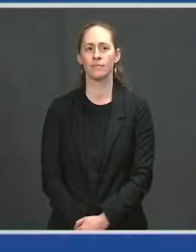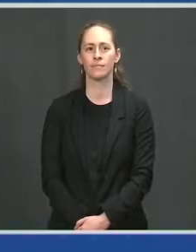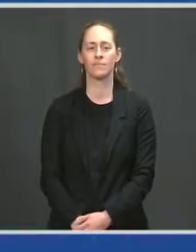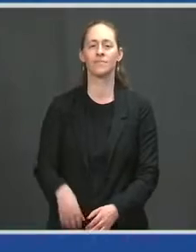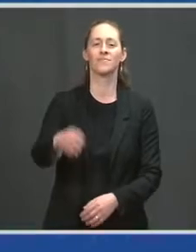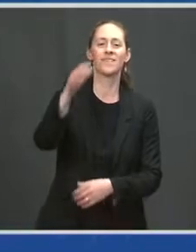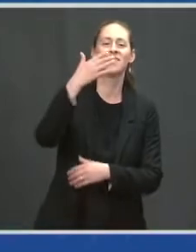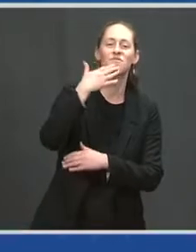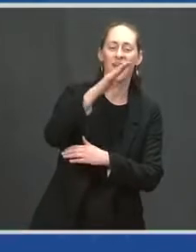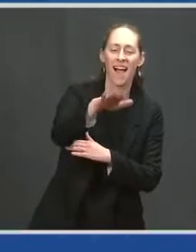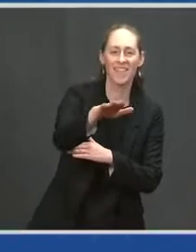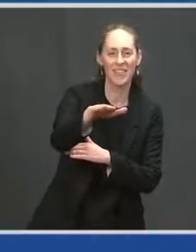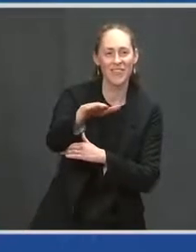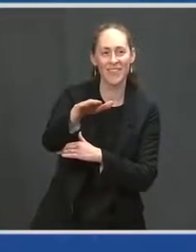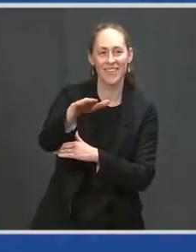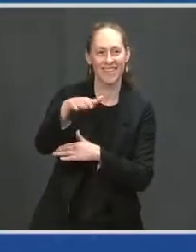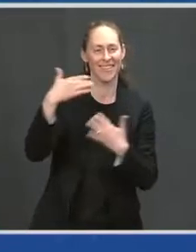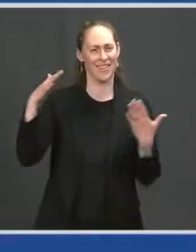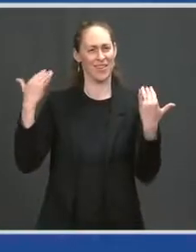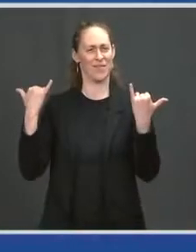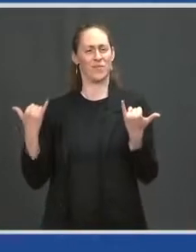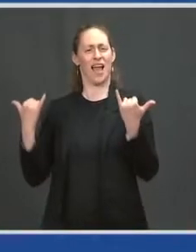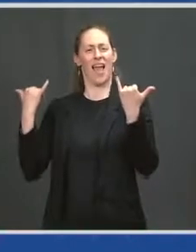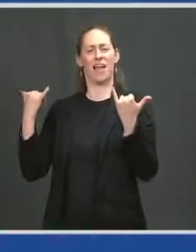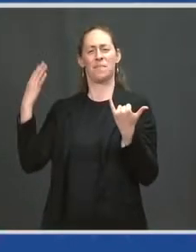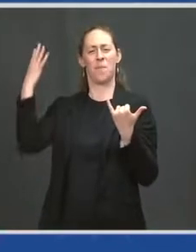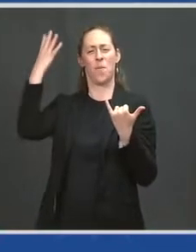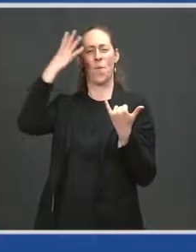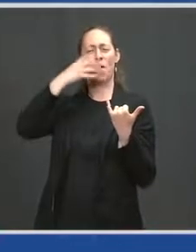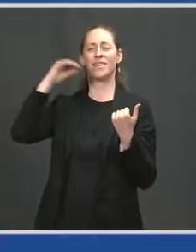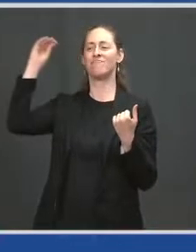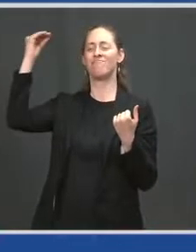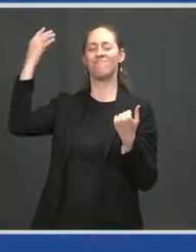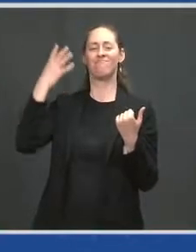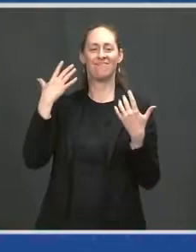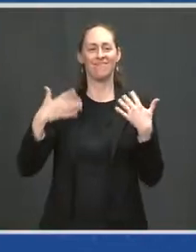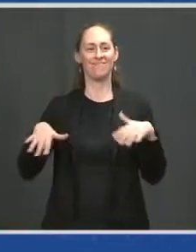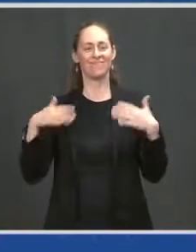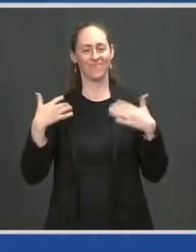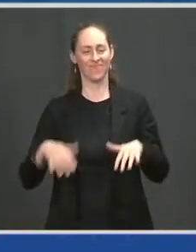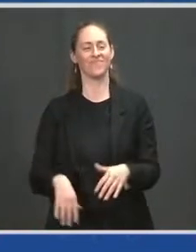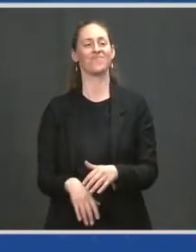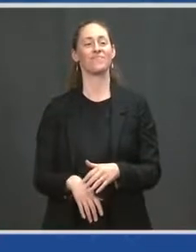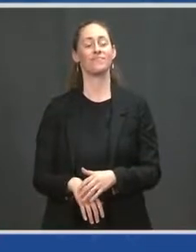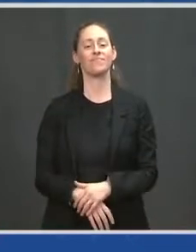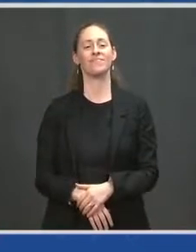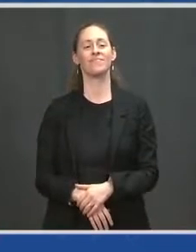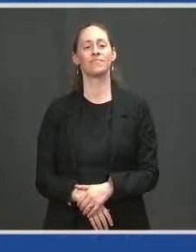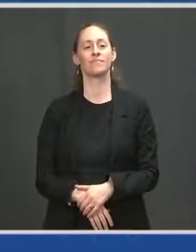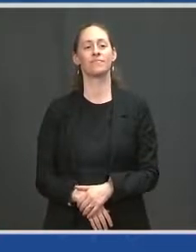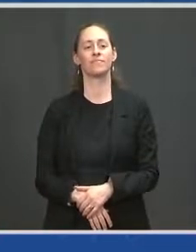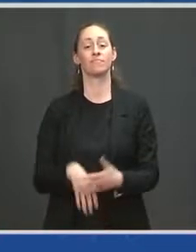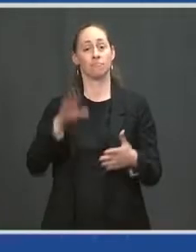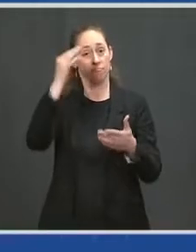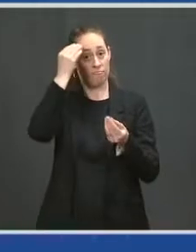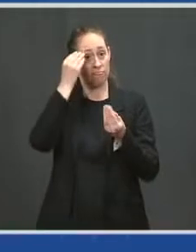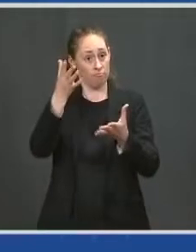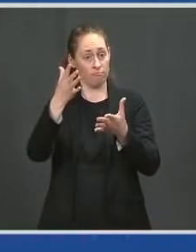Good afternoon. It's a beautiful afternoon. Next week, I'll be laying out the path ahead